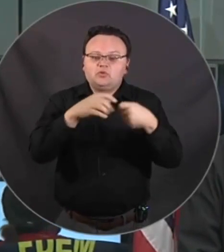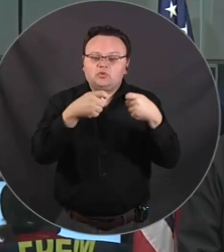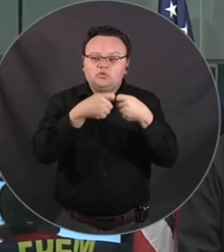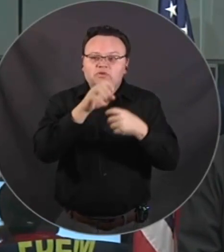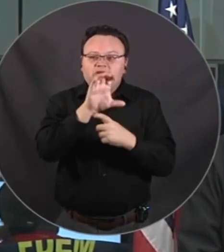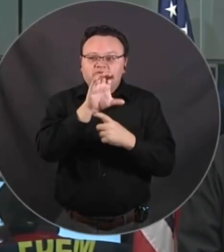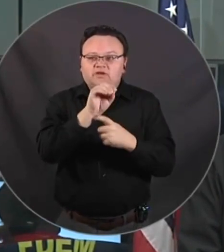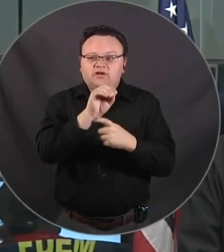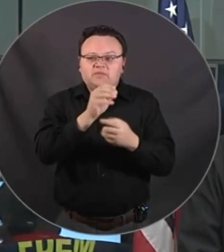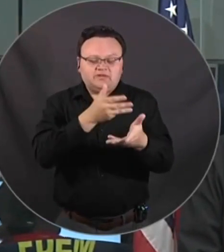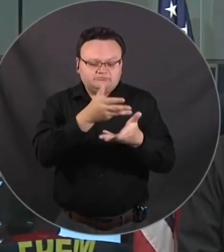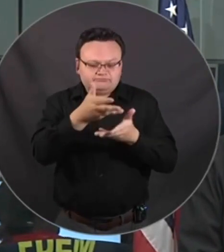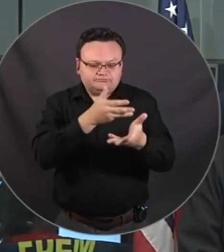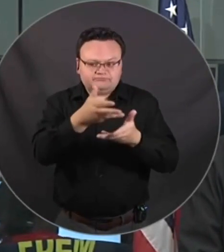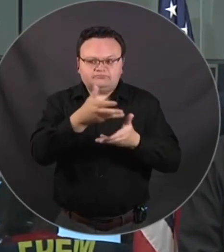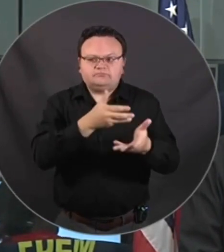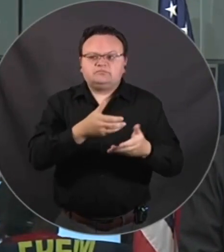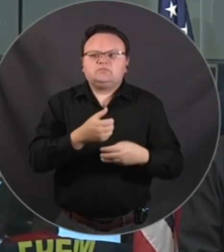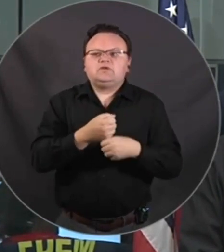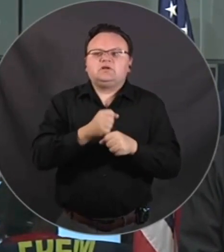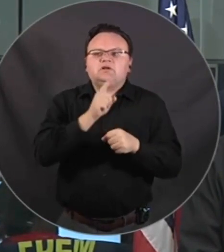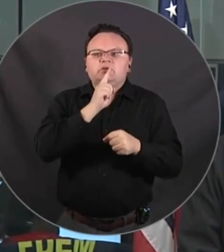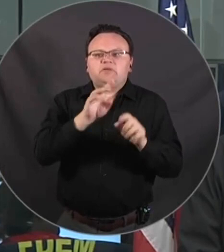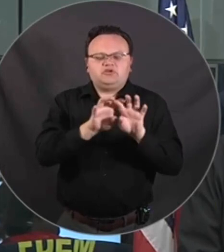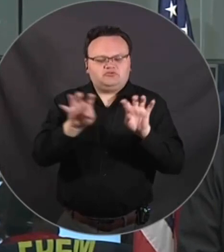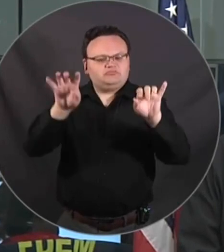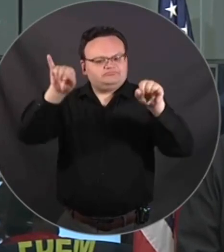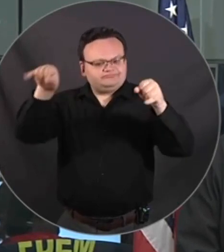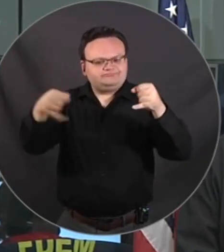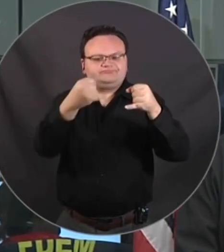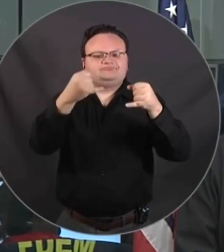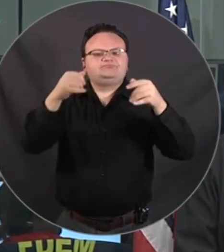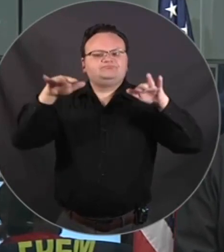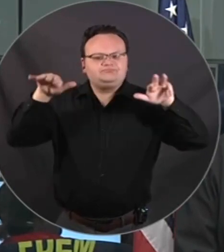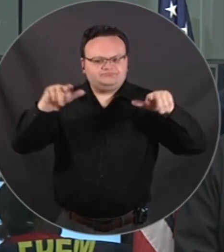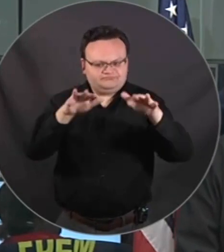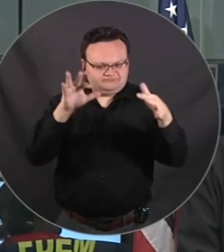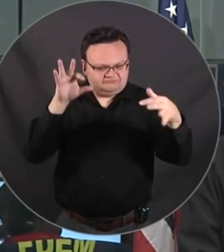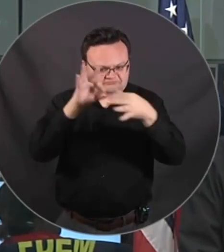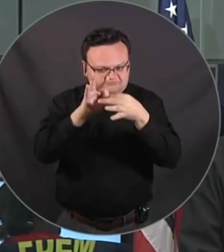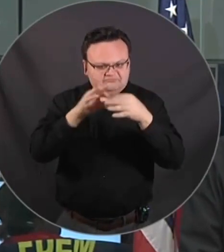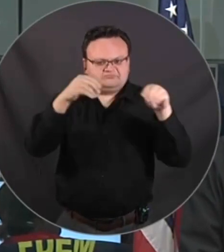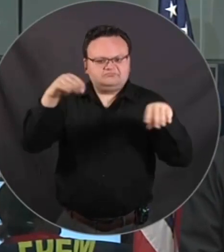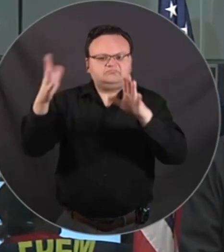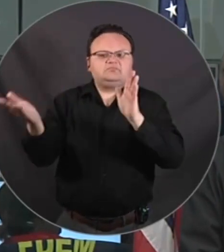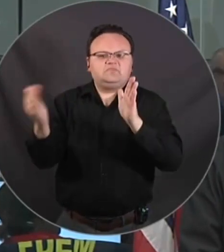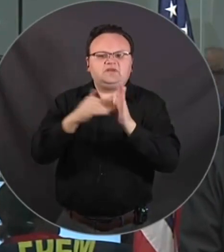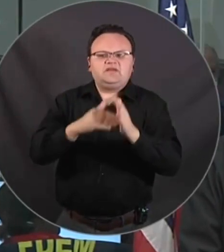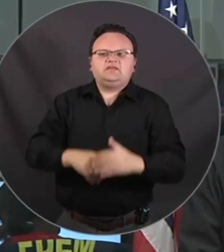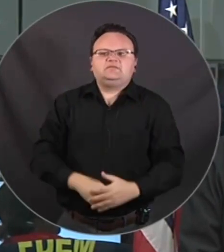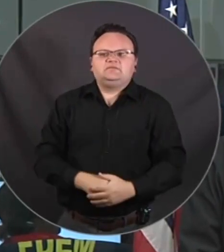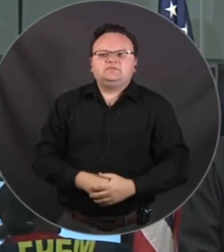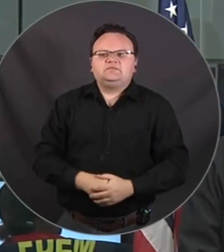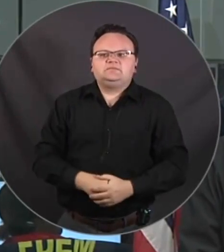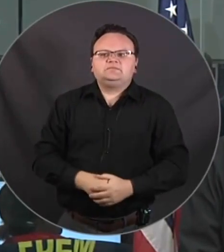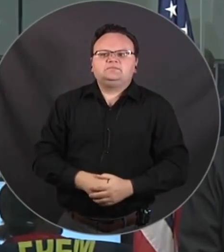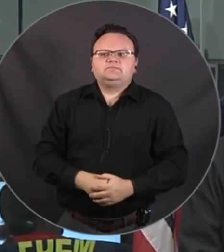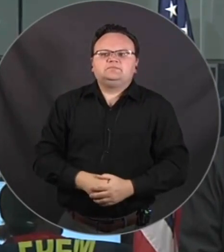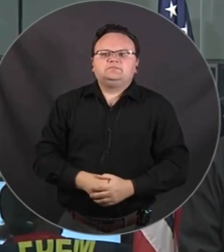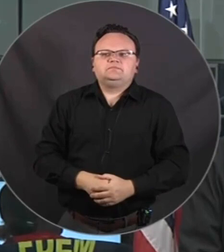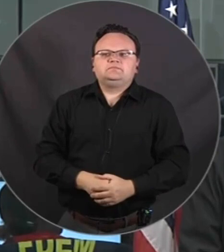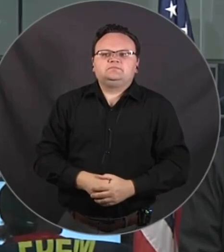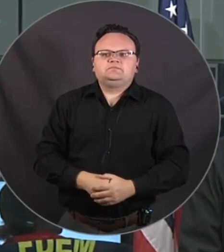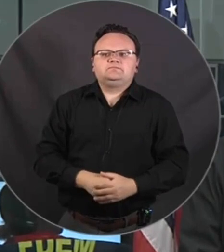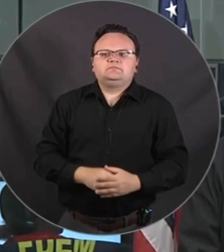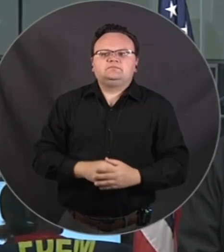that we have every available lineman in that area, making sure that we can get that power back on. I think some things to set